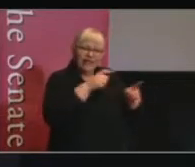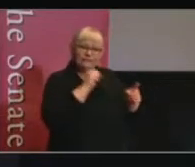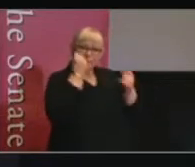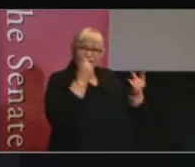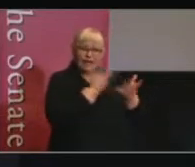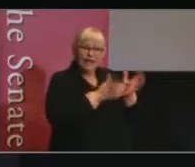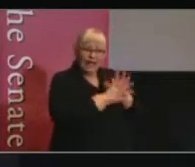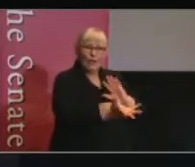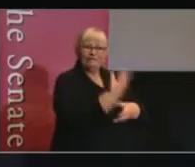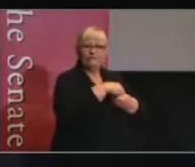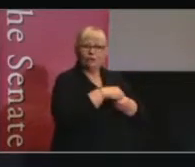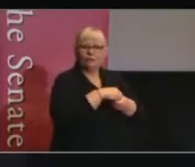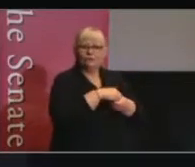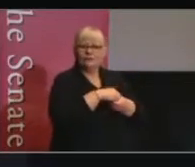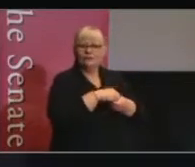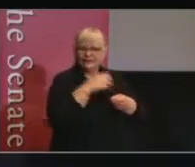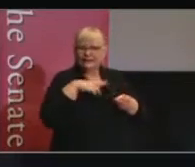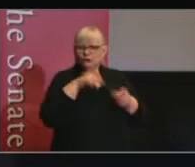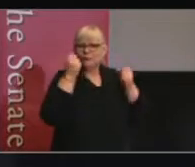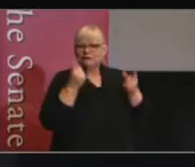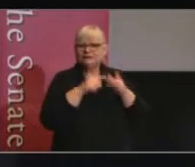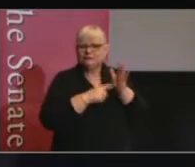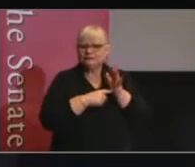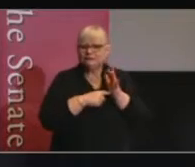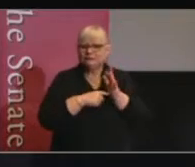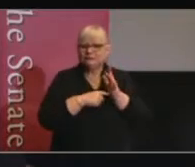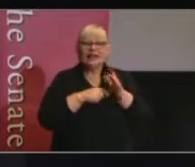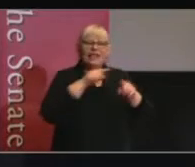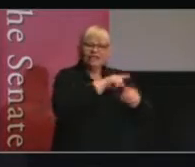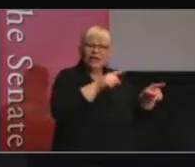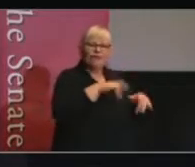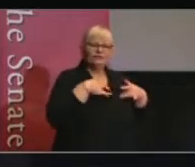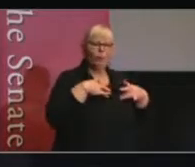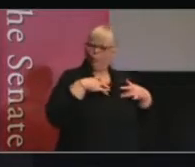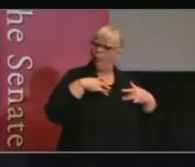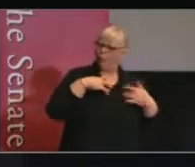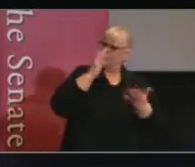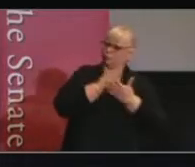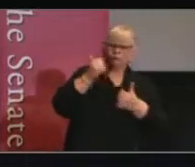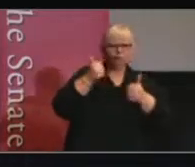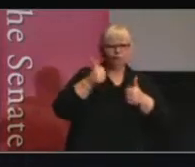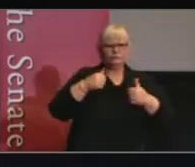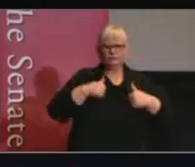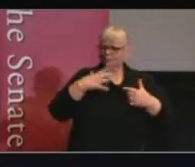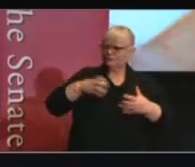contribute to that idea. And so that they feel that it's a legitimate process from their end.